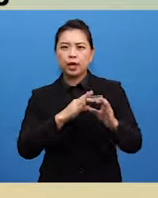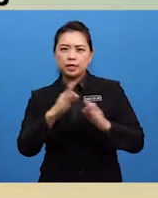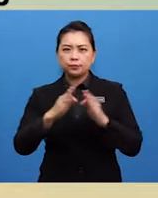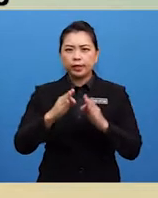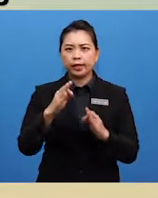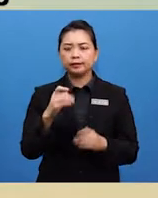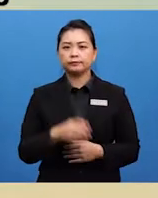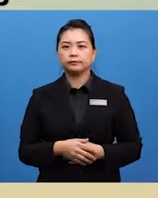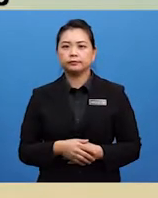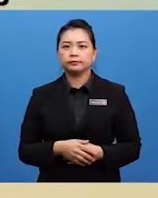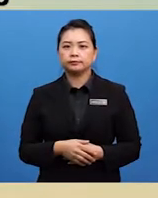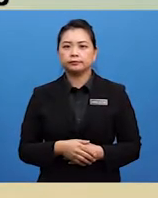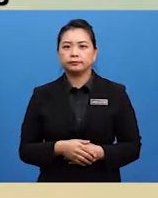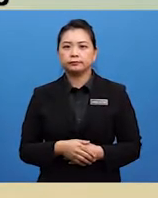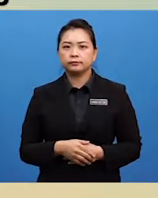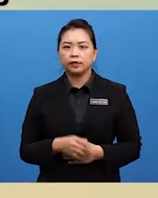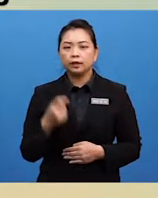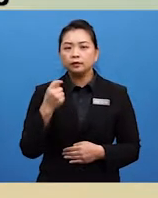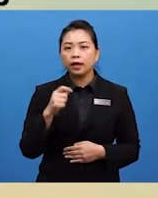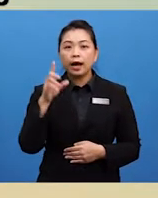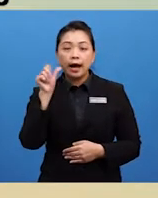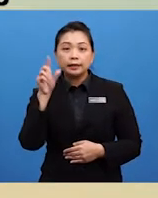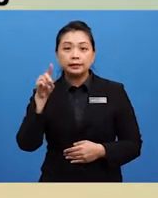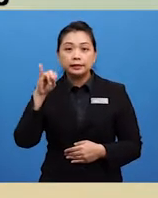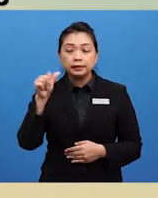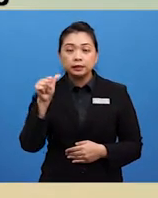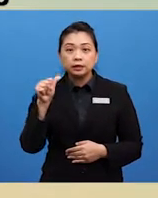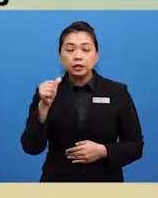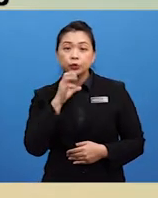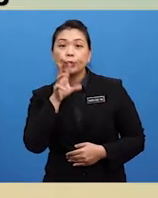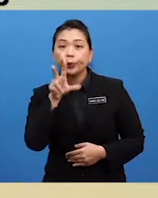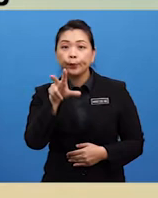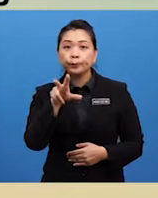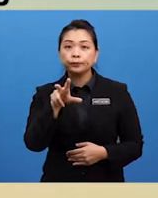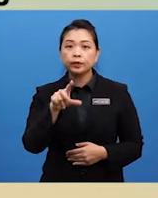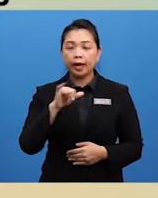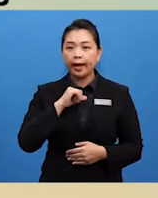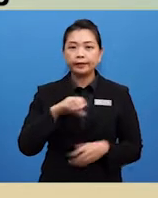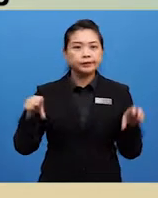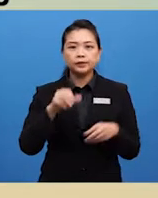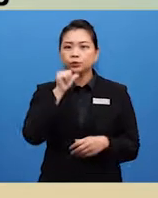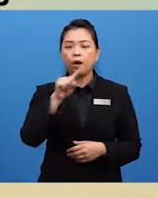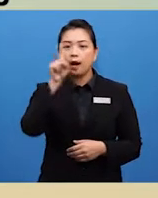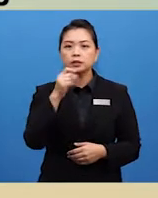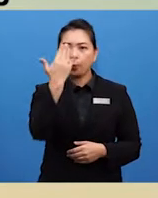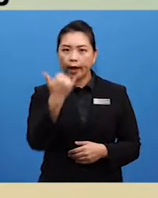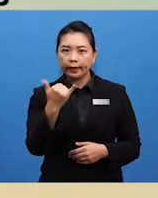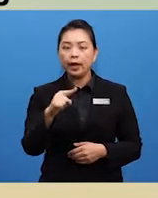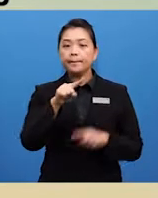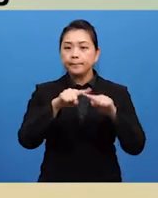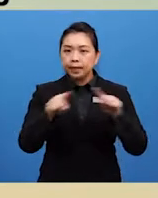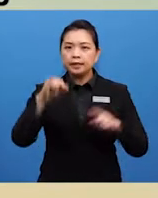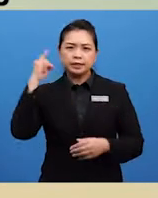dashes swift moves to the boys when Adi screamed. I did not ask why,